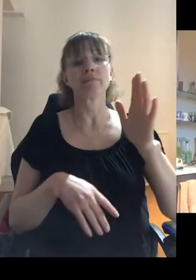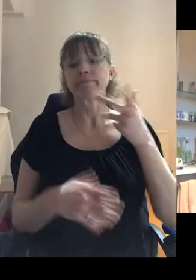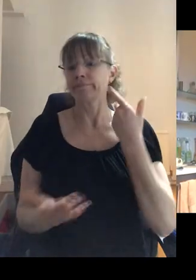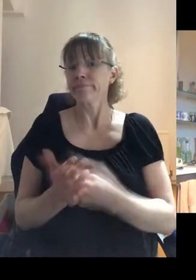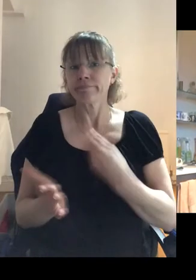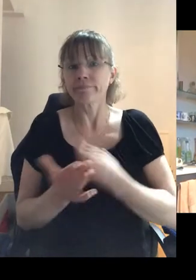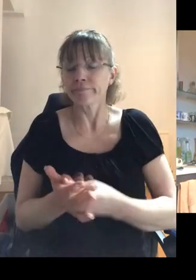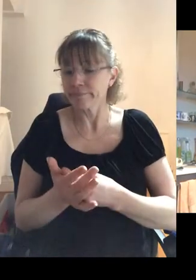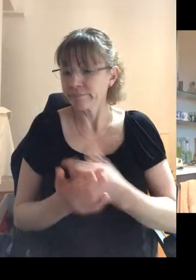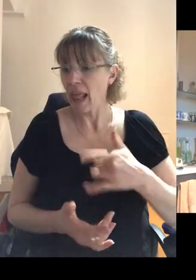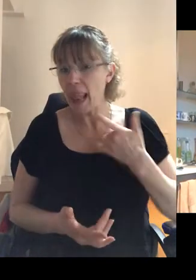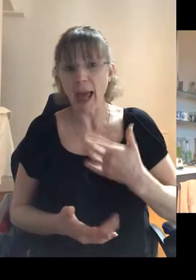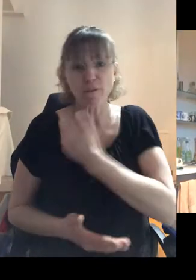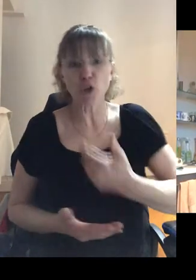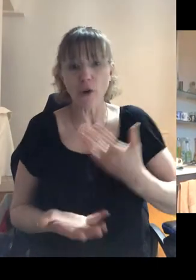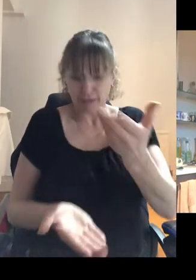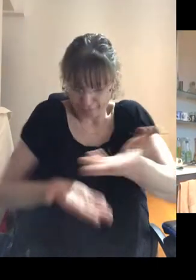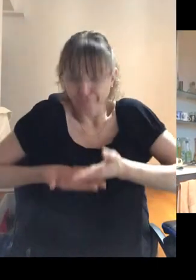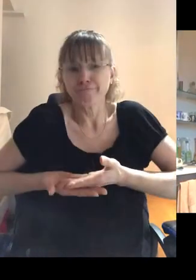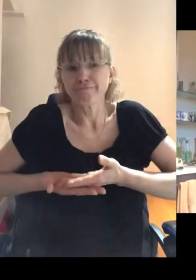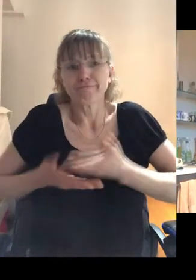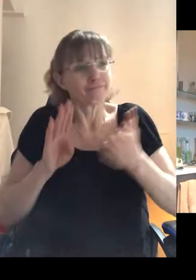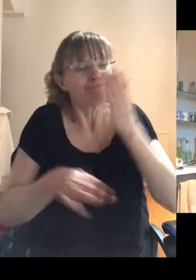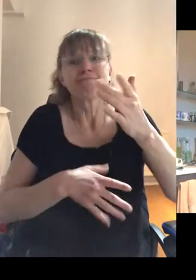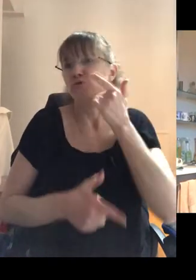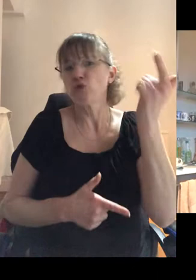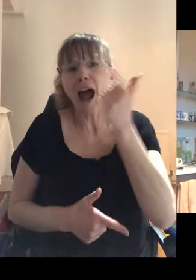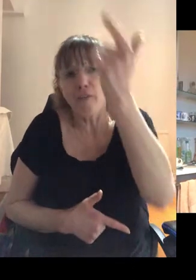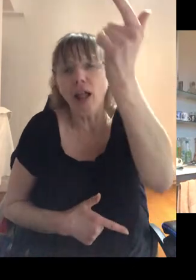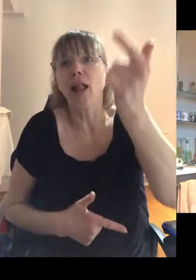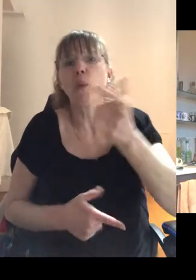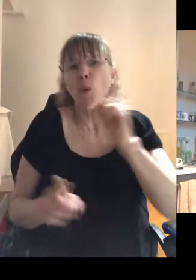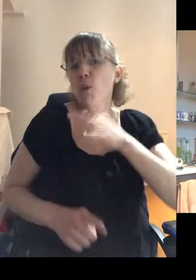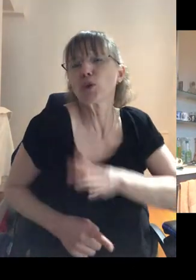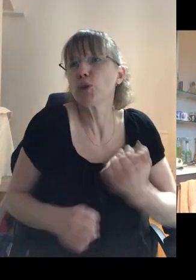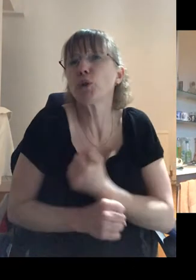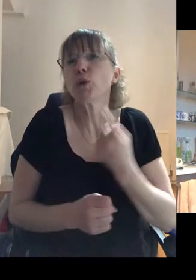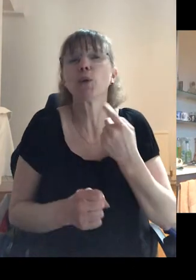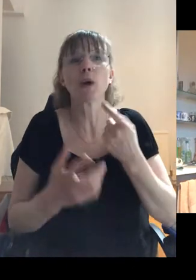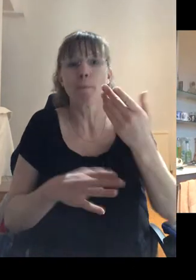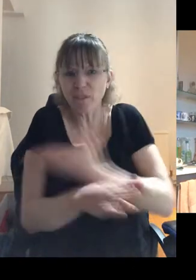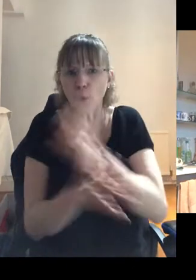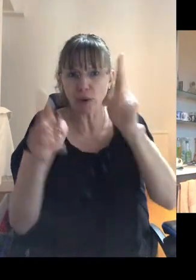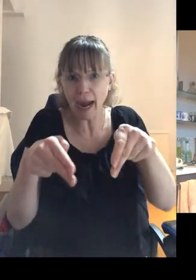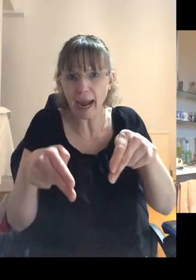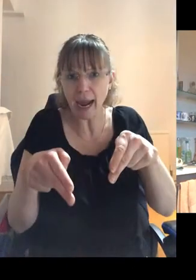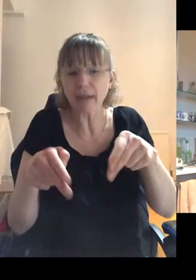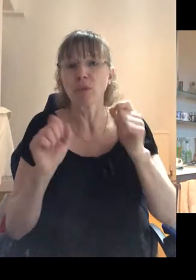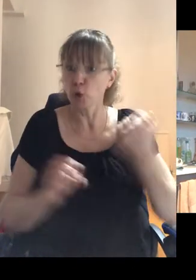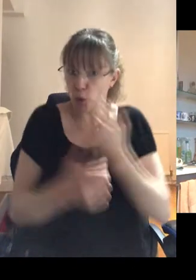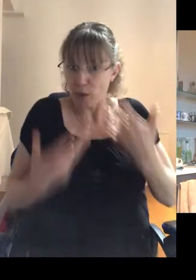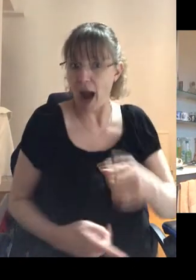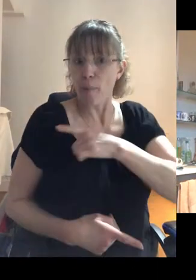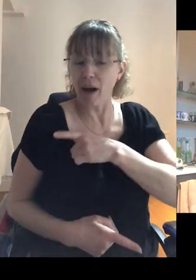pension, cash in your life insurance, do Disney world or whatever it is, that is your bag that you'd like to do before you die and get it done